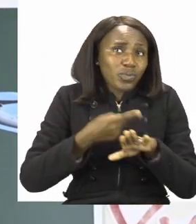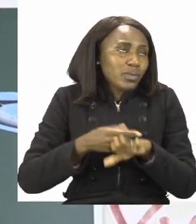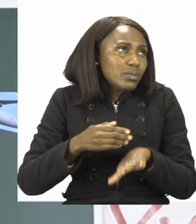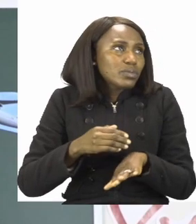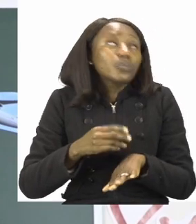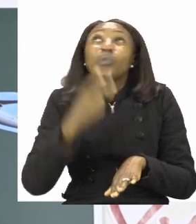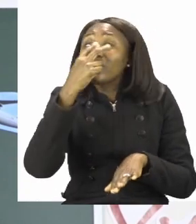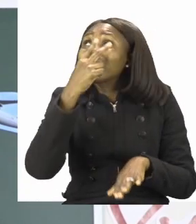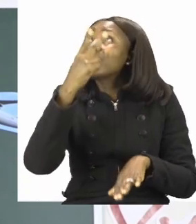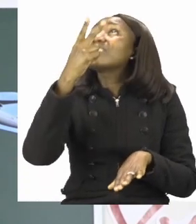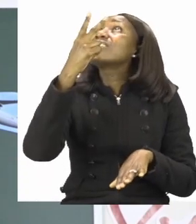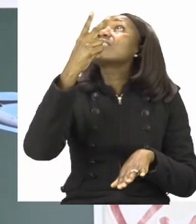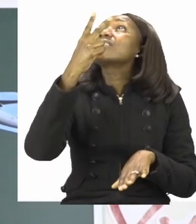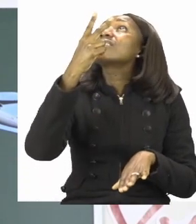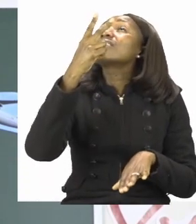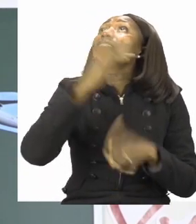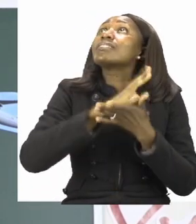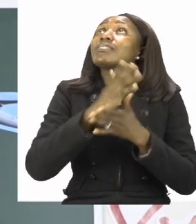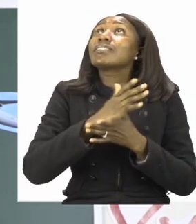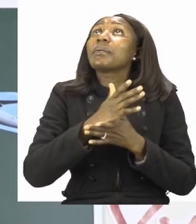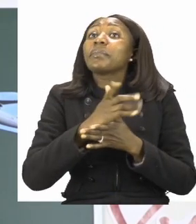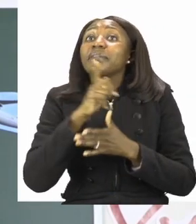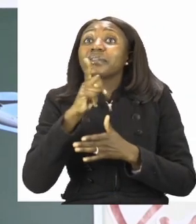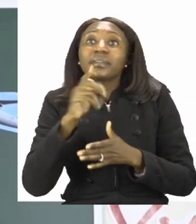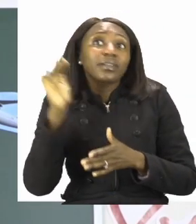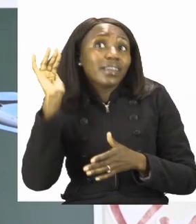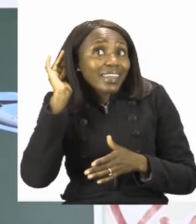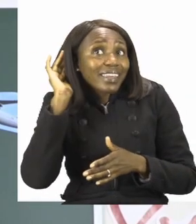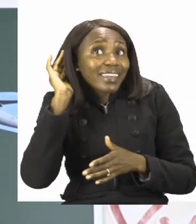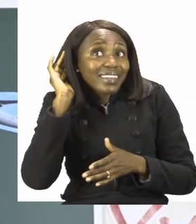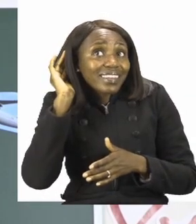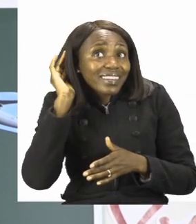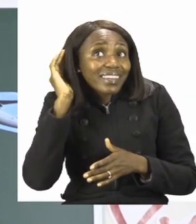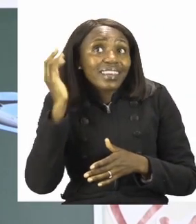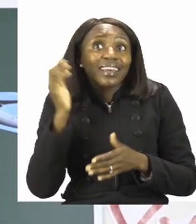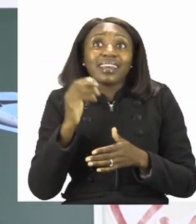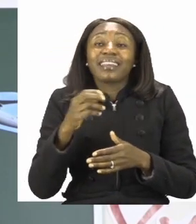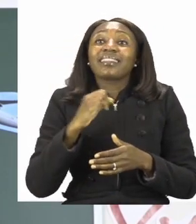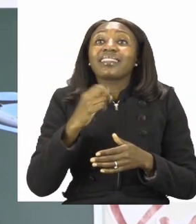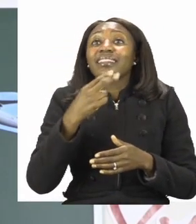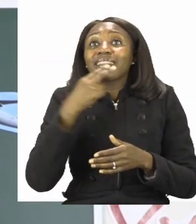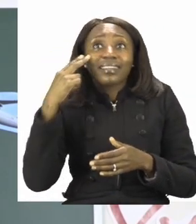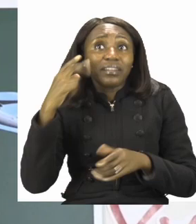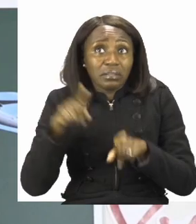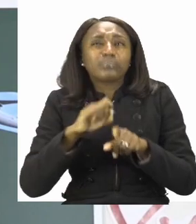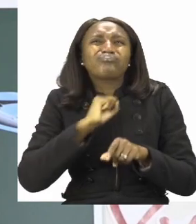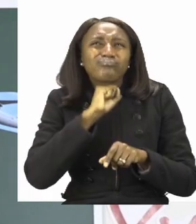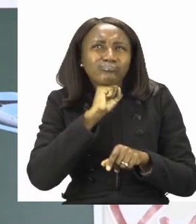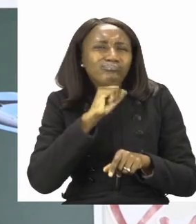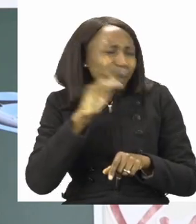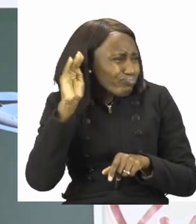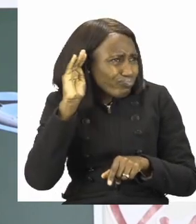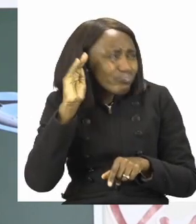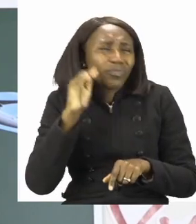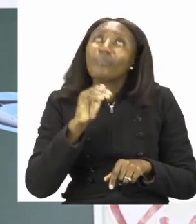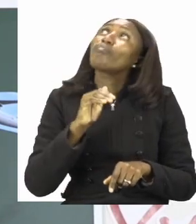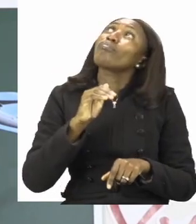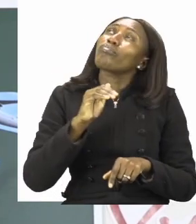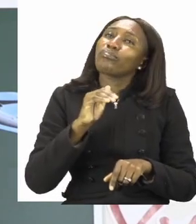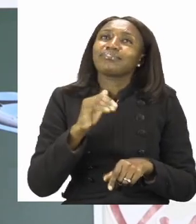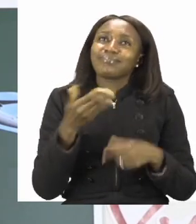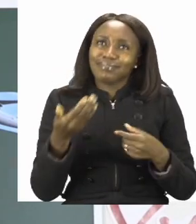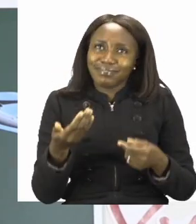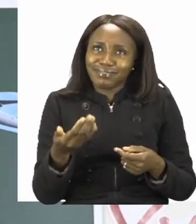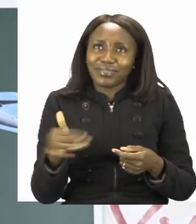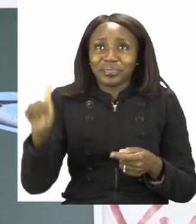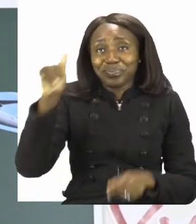across, I can hear some of you say, aeroplane, aeroplane. So we have our